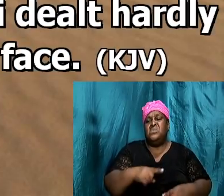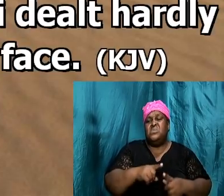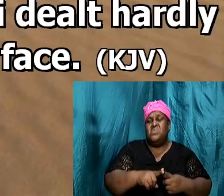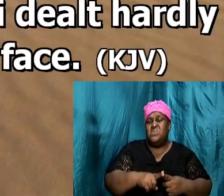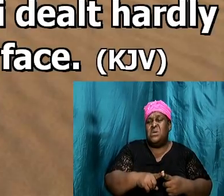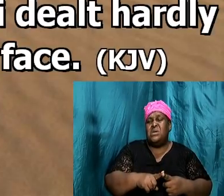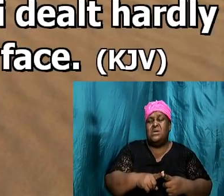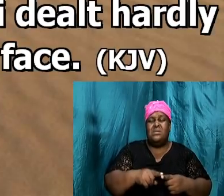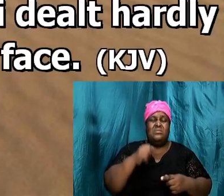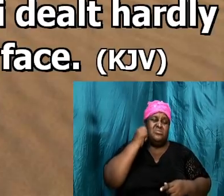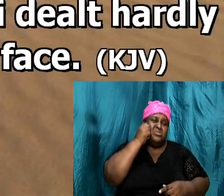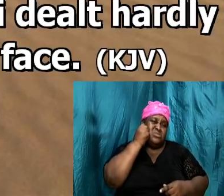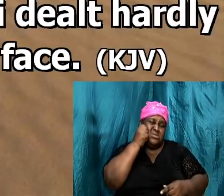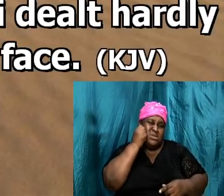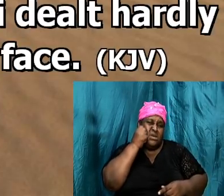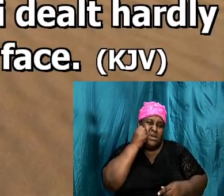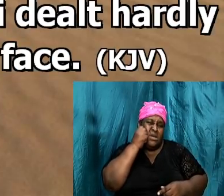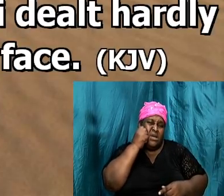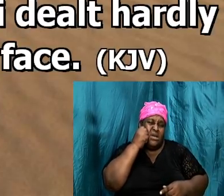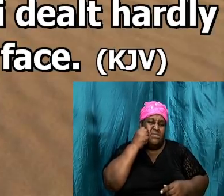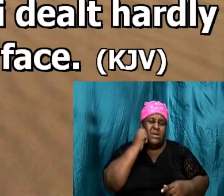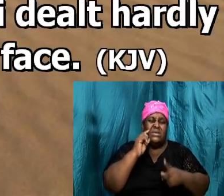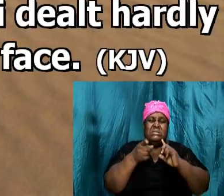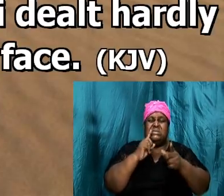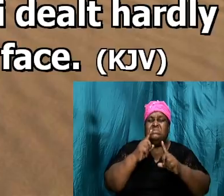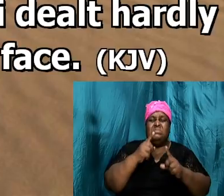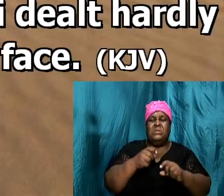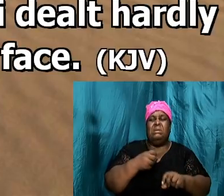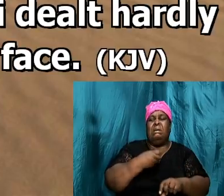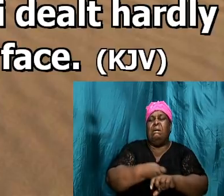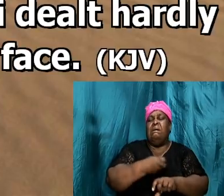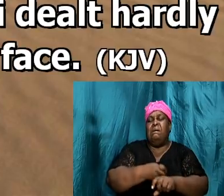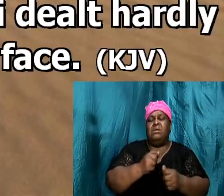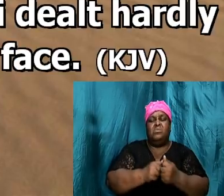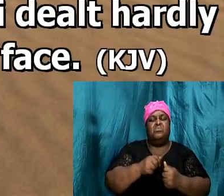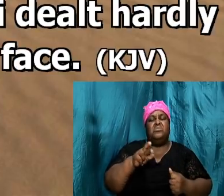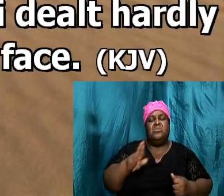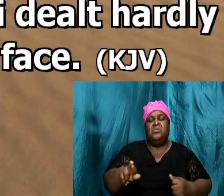she fled from her face.